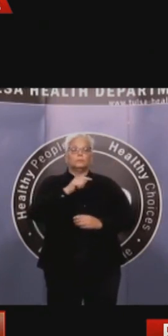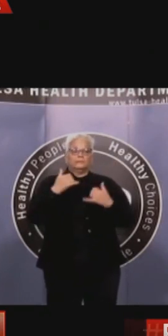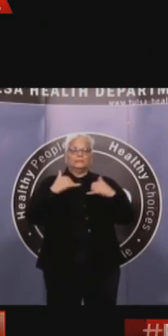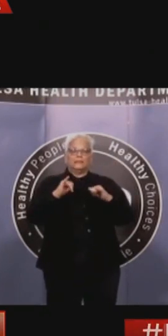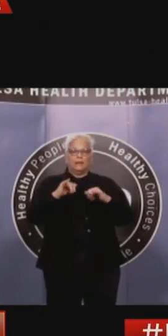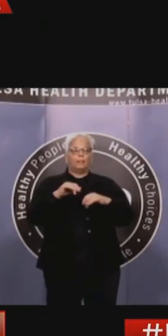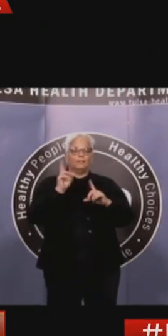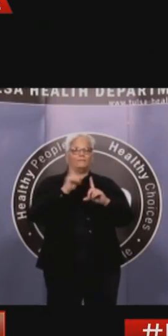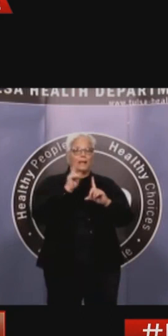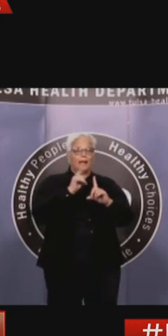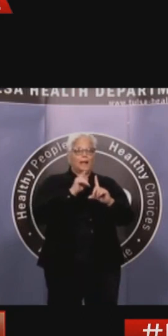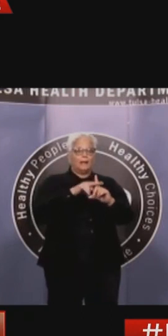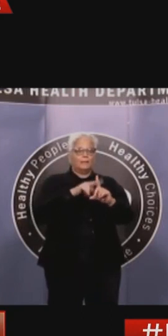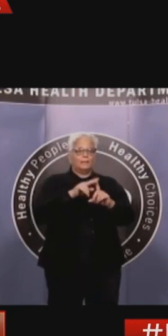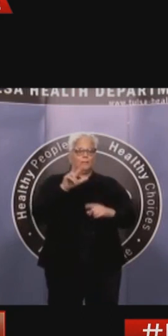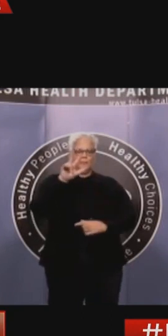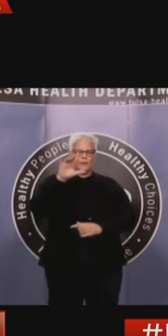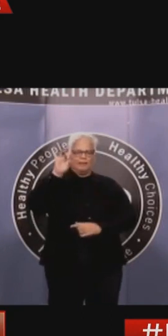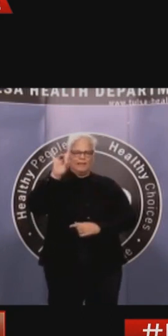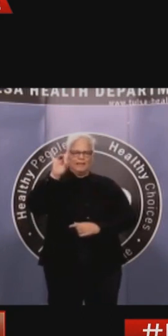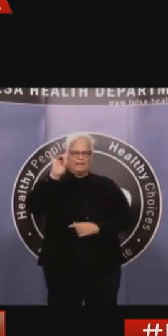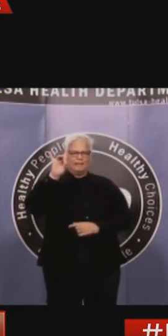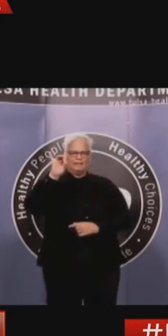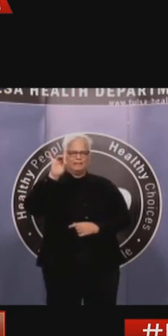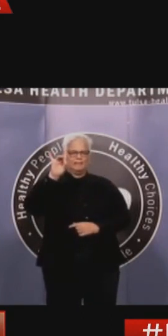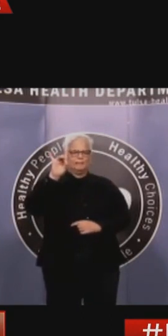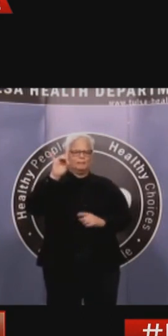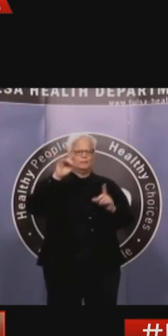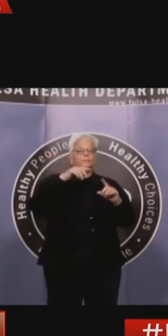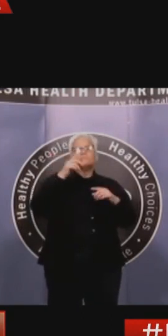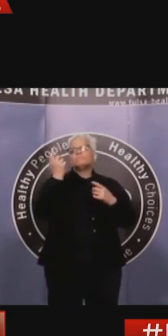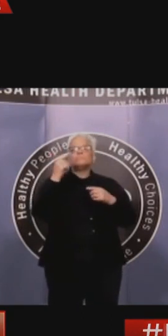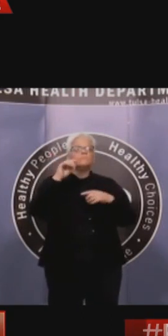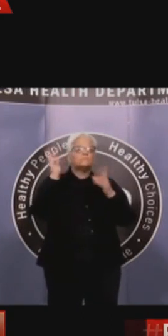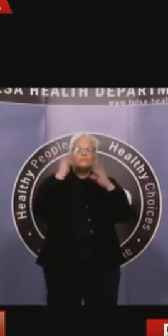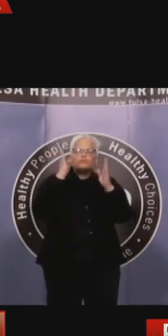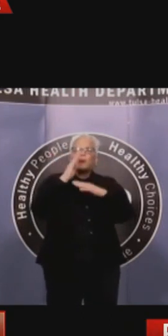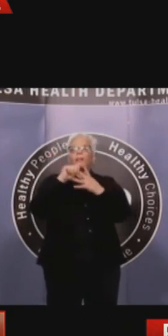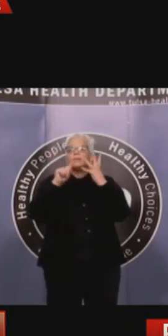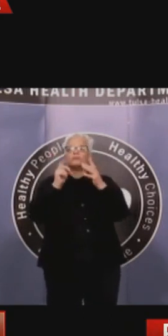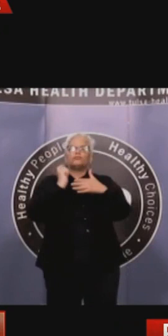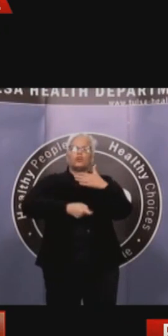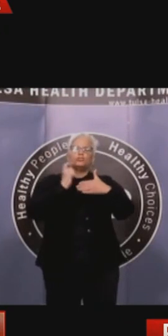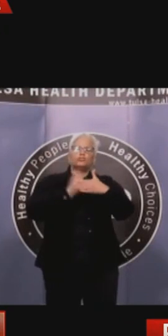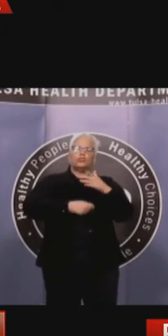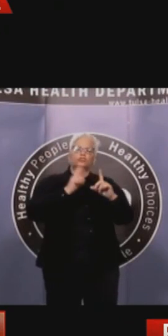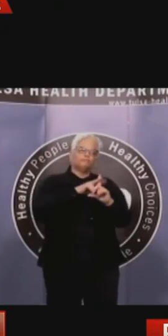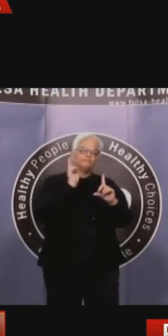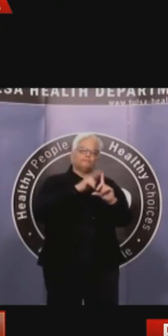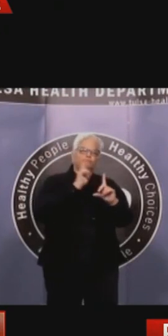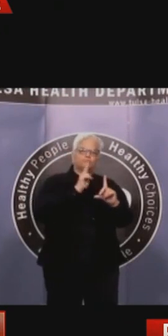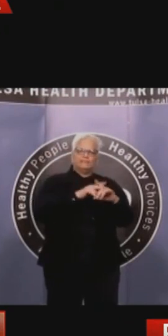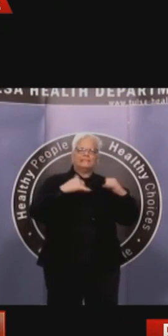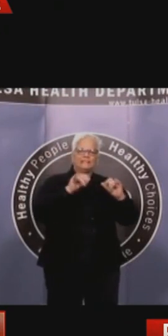voters to register absentee in an effort to keep the numbers down at polling stations in the future. Visit the Election Board